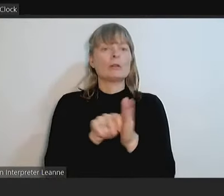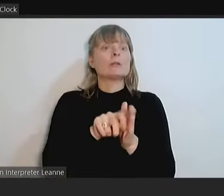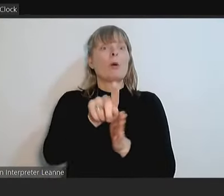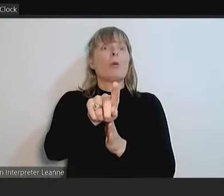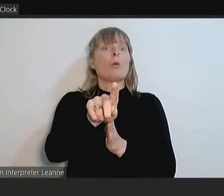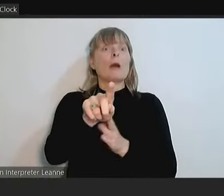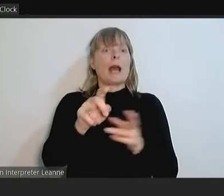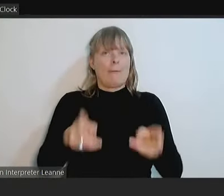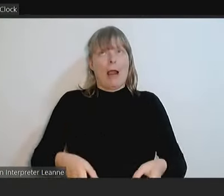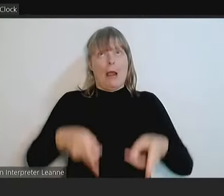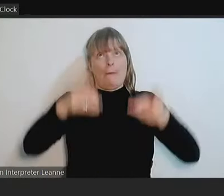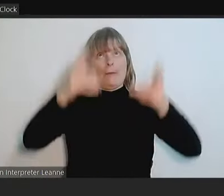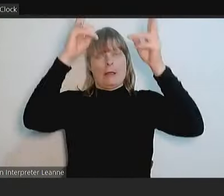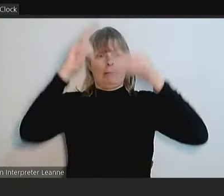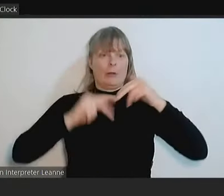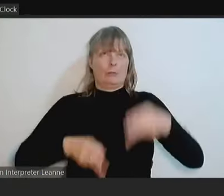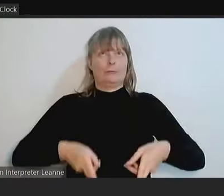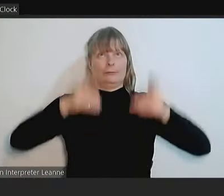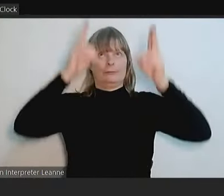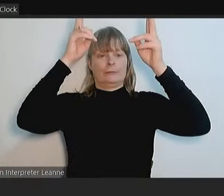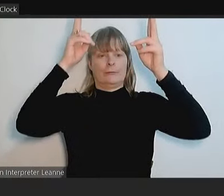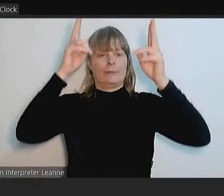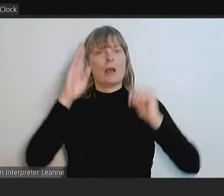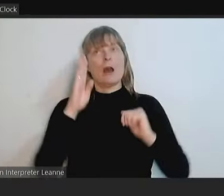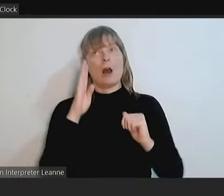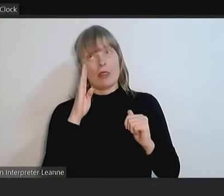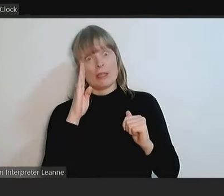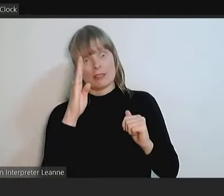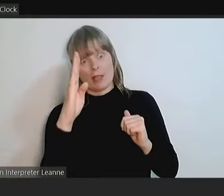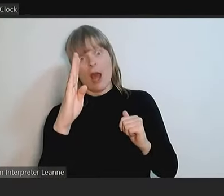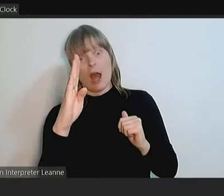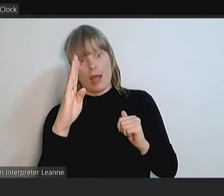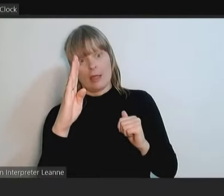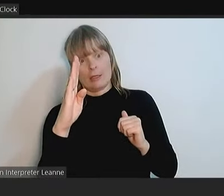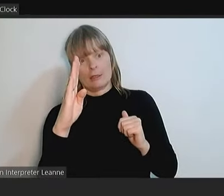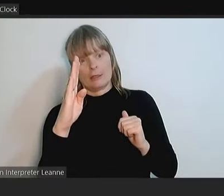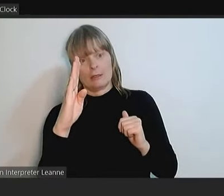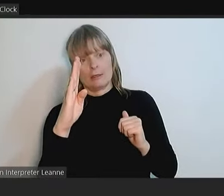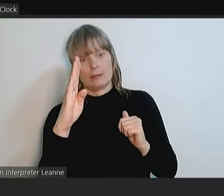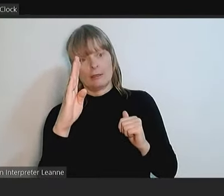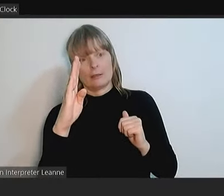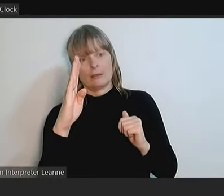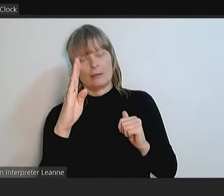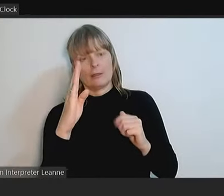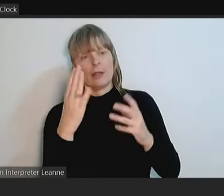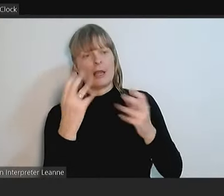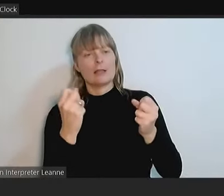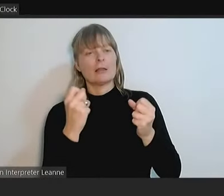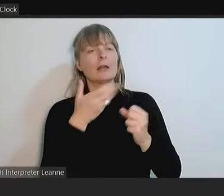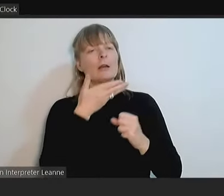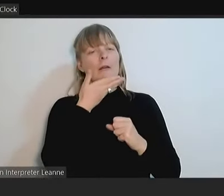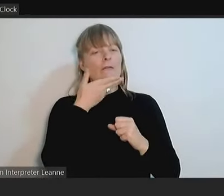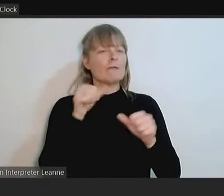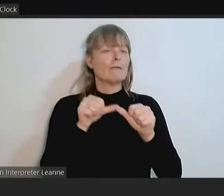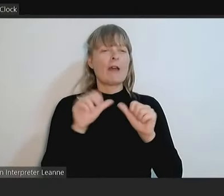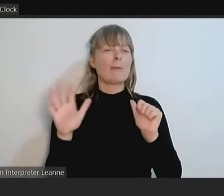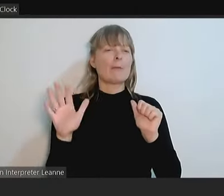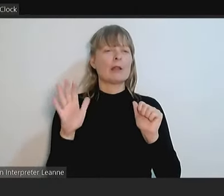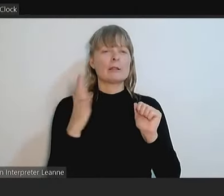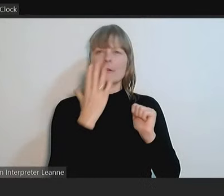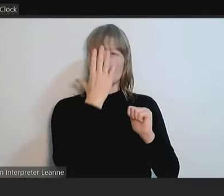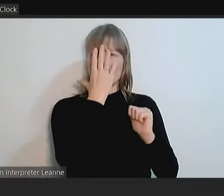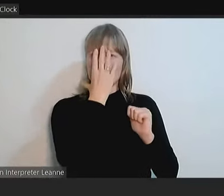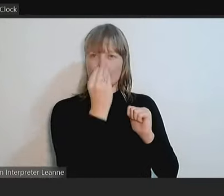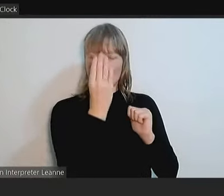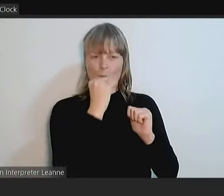in its place. And on the side of that apartment building, integrated into the facade, is a fabulous image from a photo of